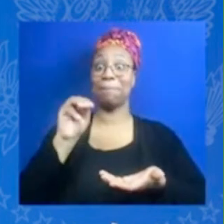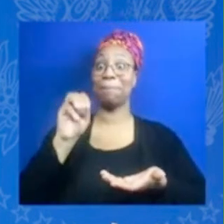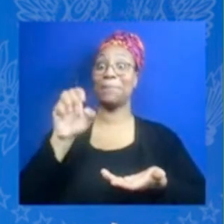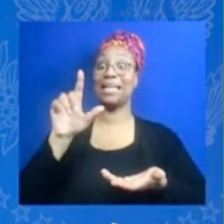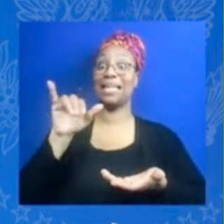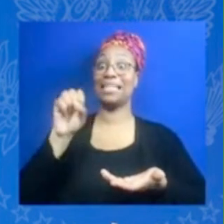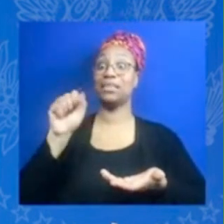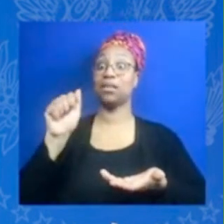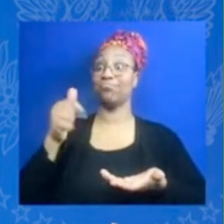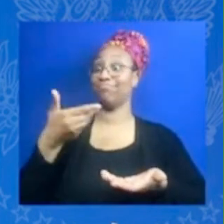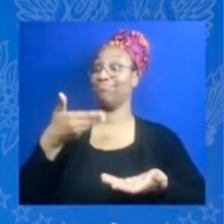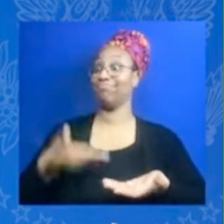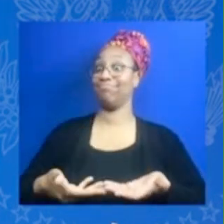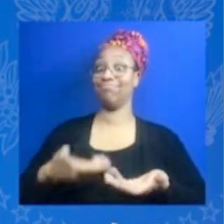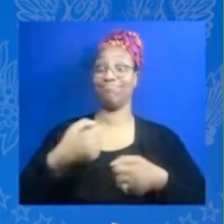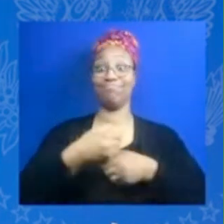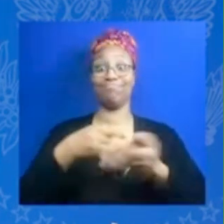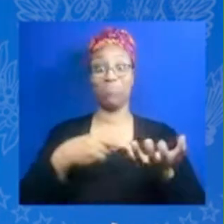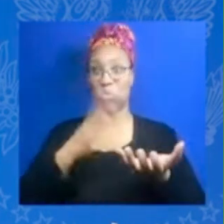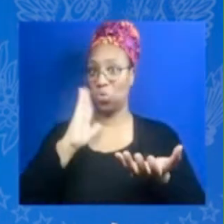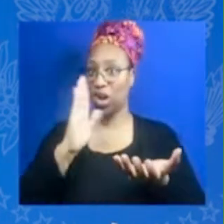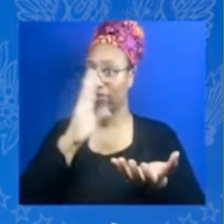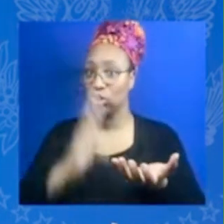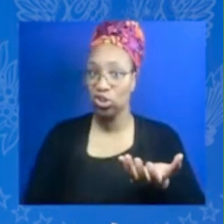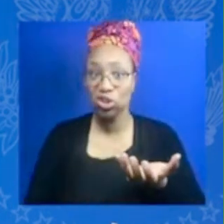now as we speak so